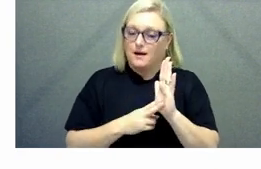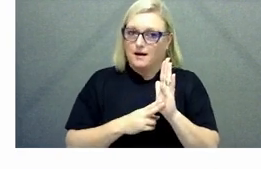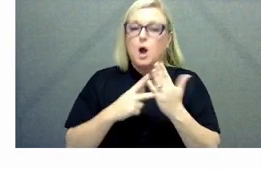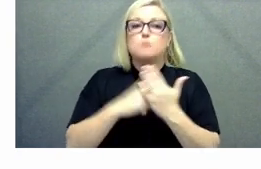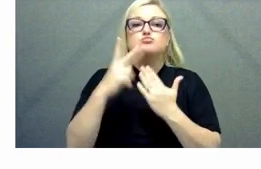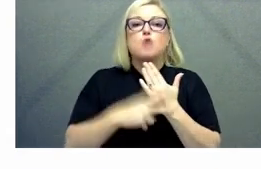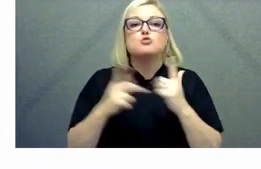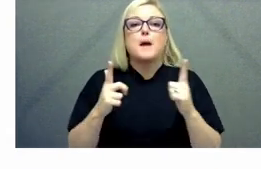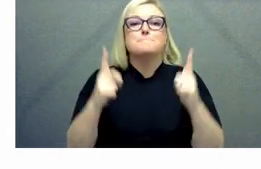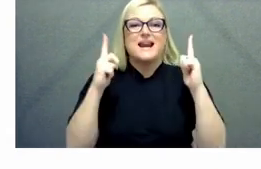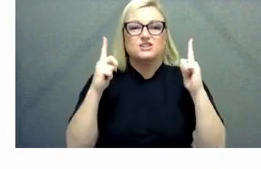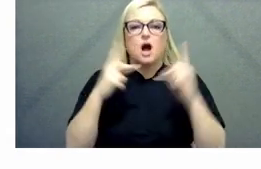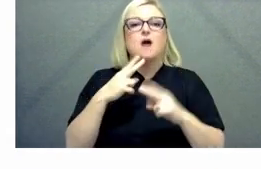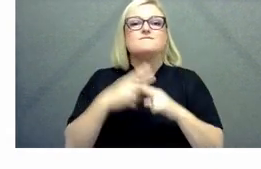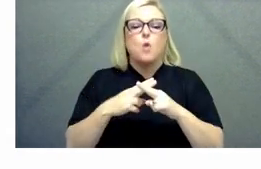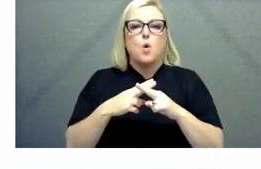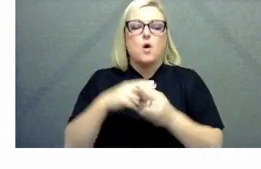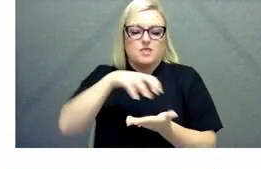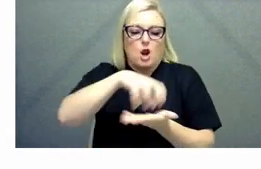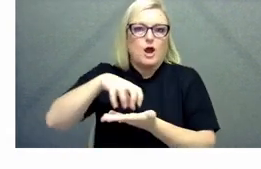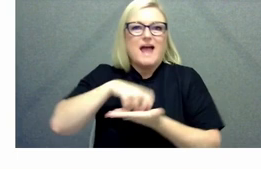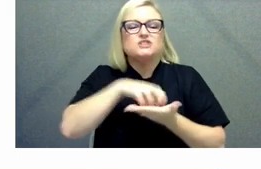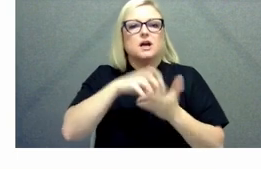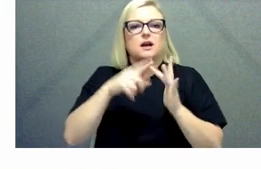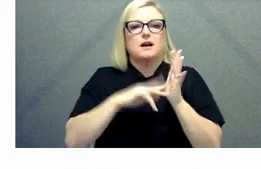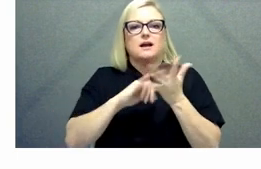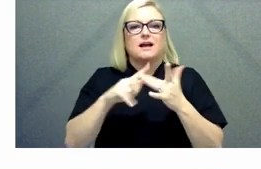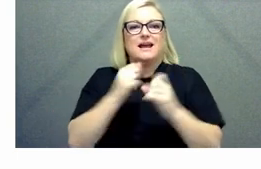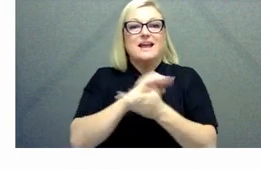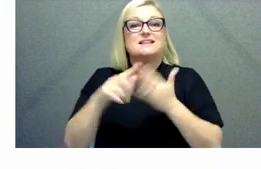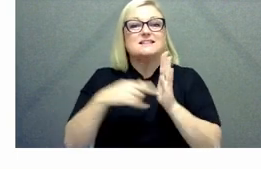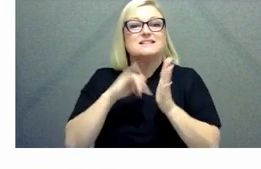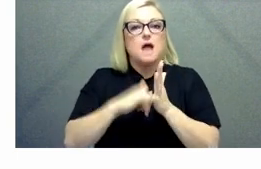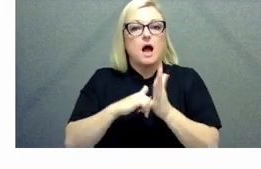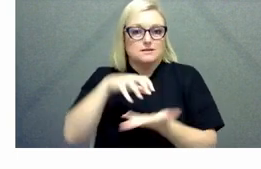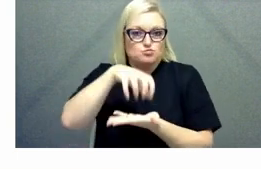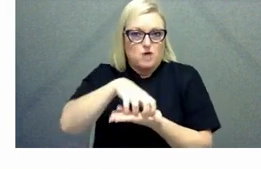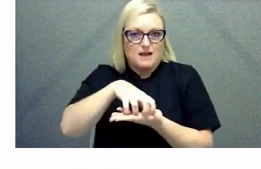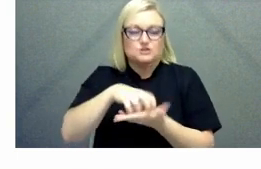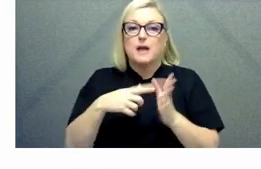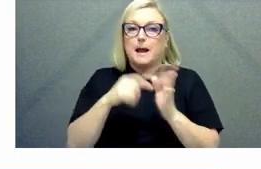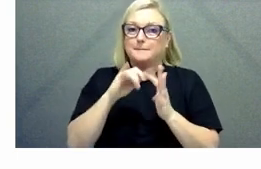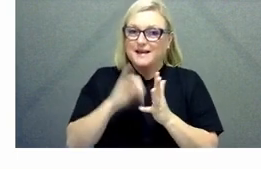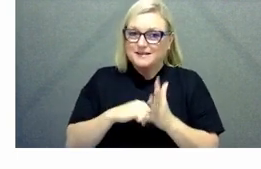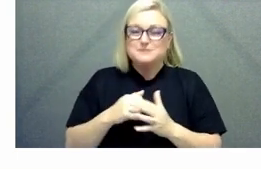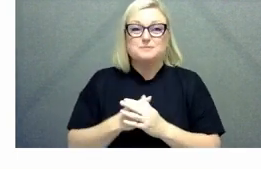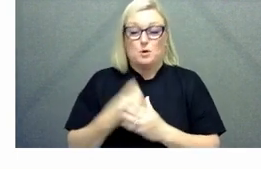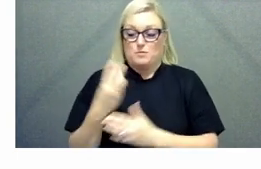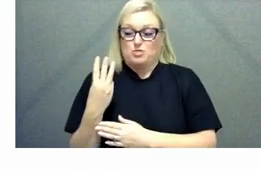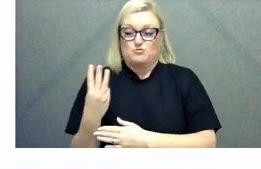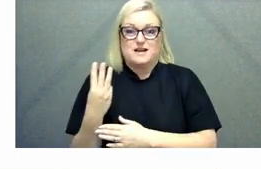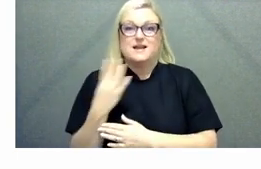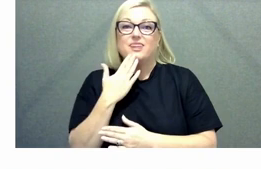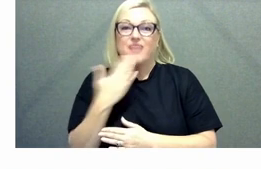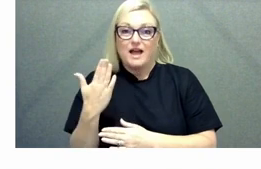for location insights branch in the abs so thank you all for joining me today i have a